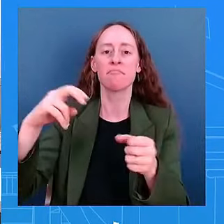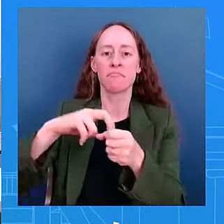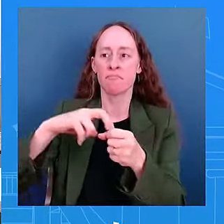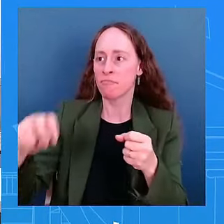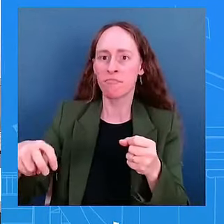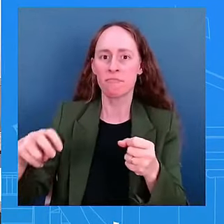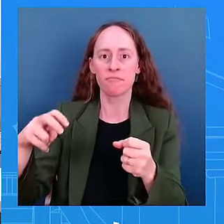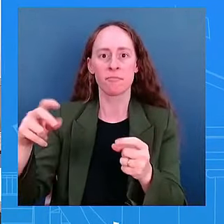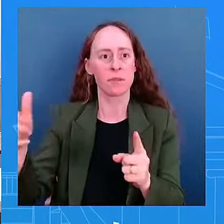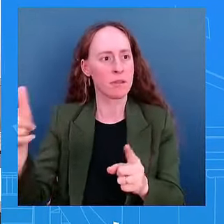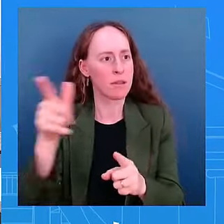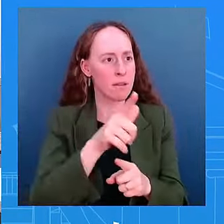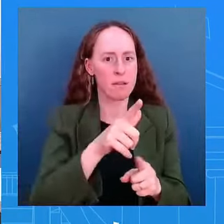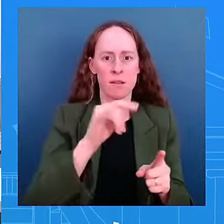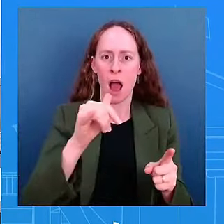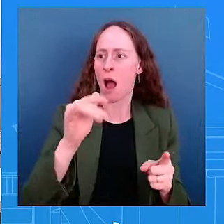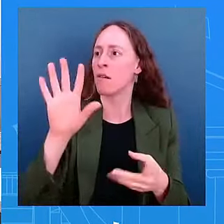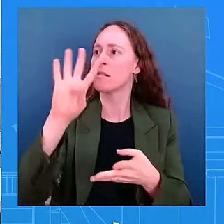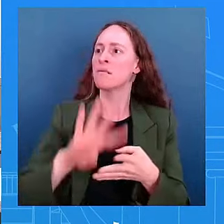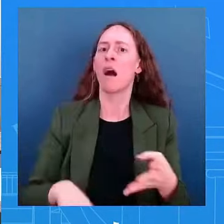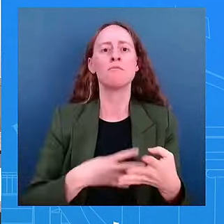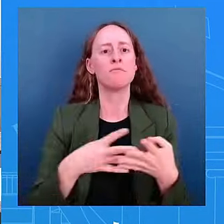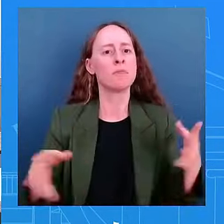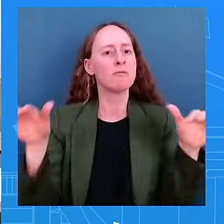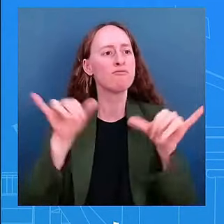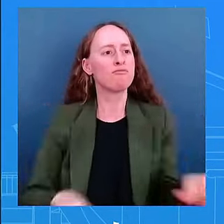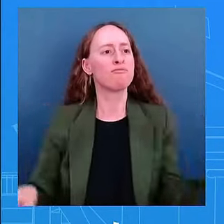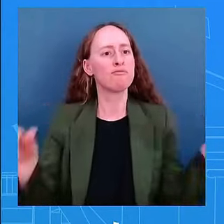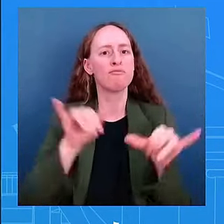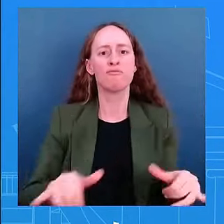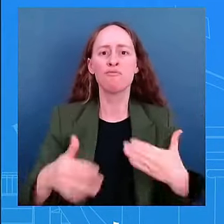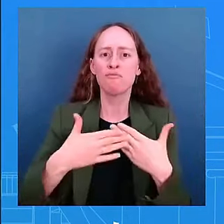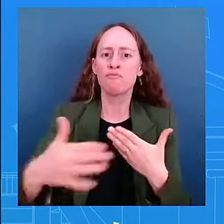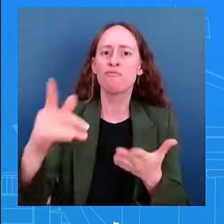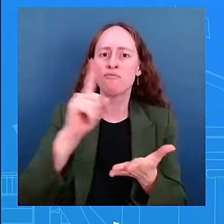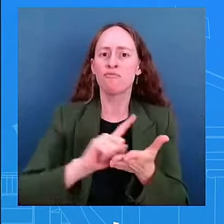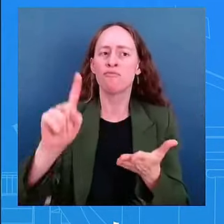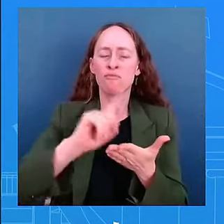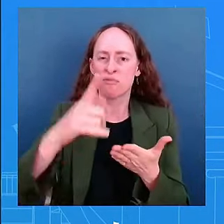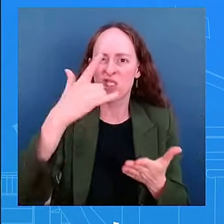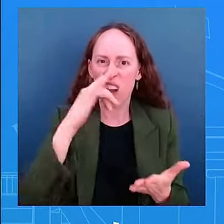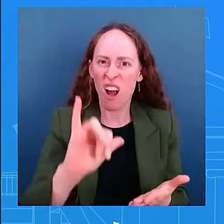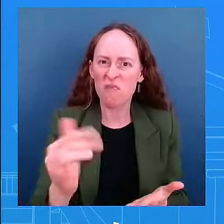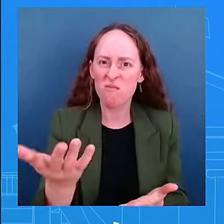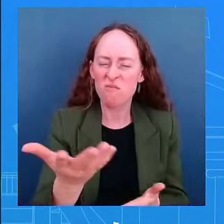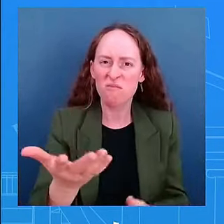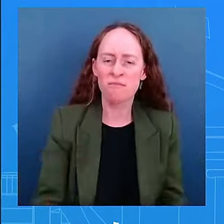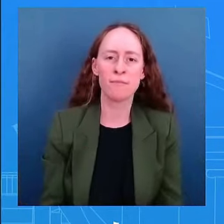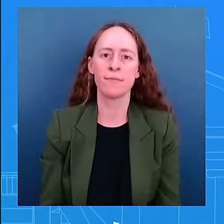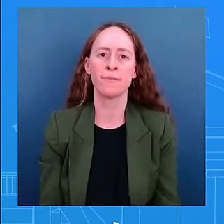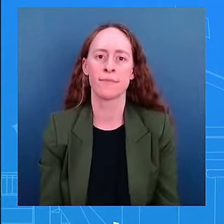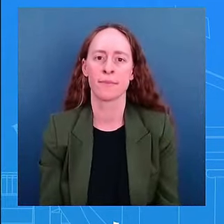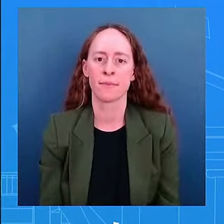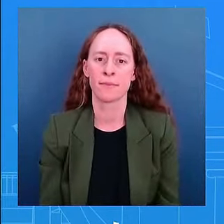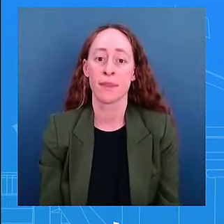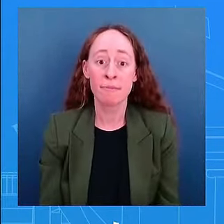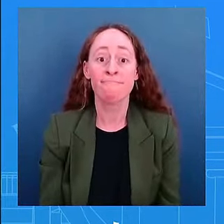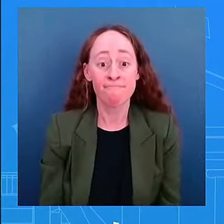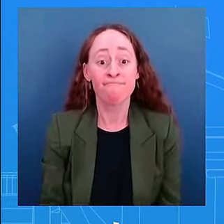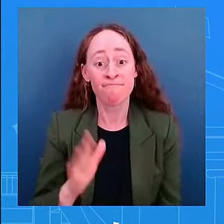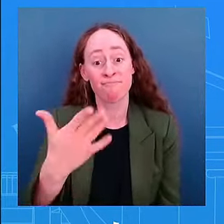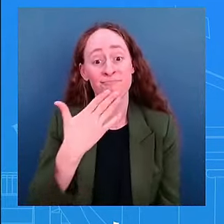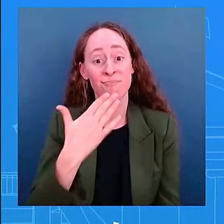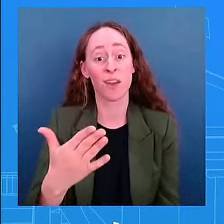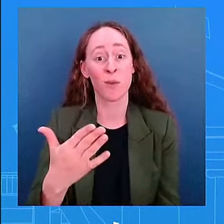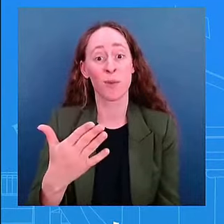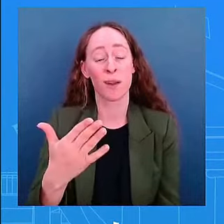or for the remainder of the week and no and i appreciate that question i have i have something to share with all of you and i said he's going to continue the president's going to continue